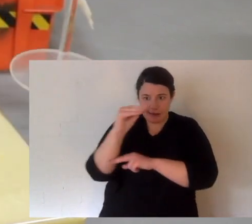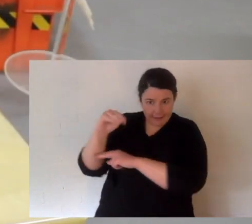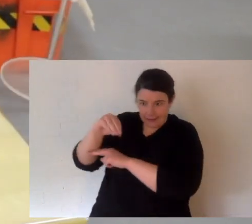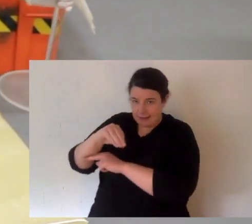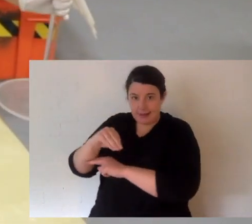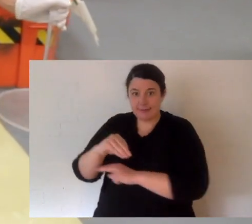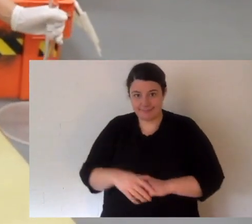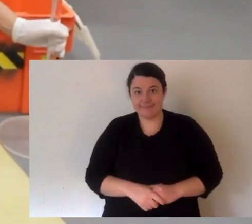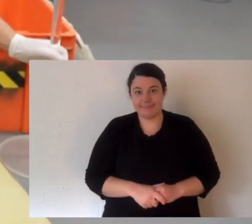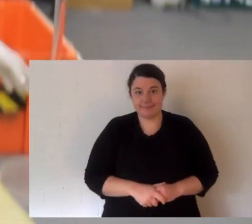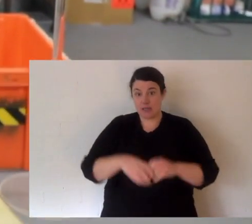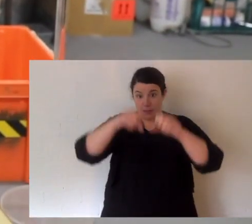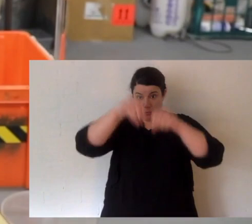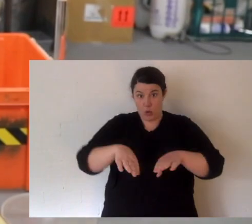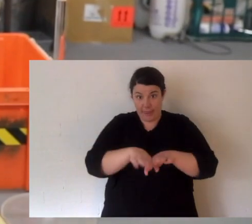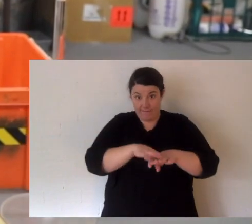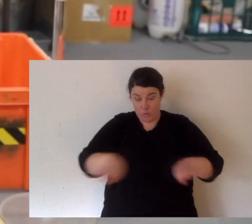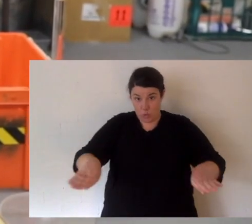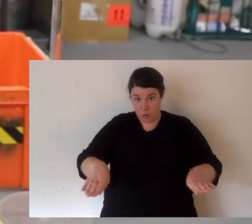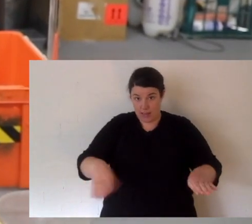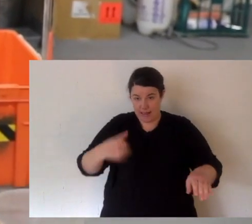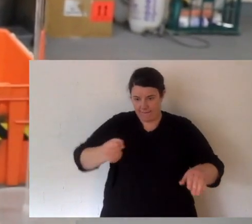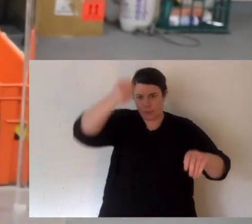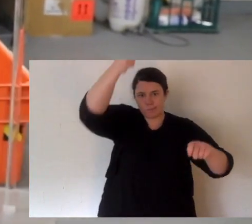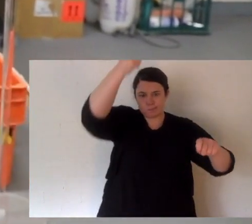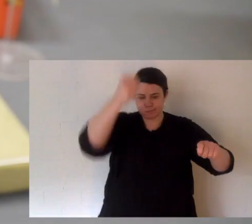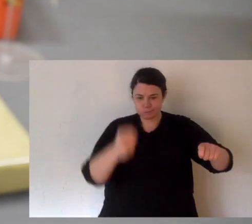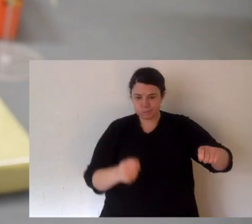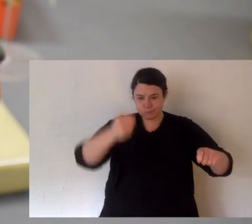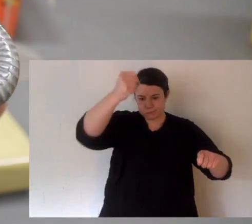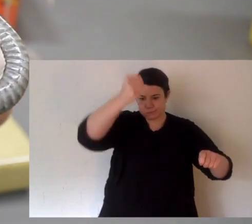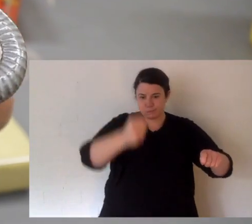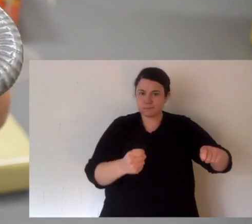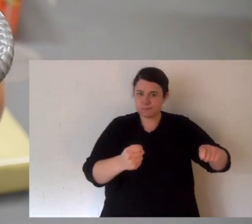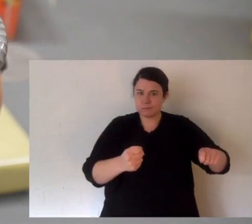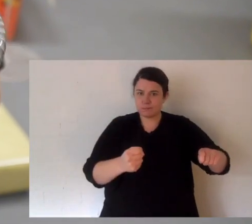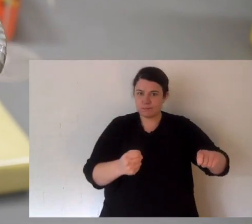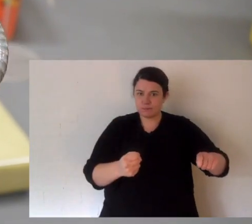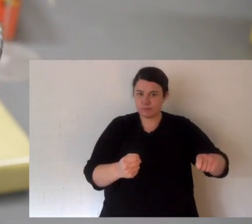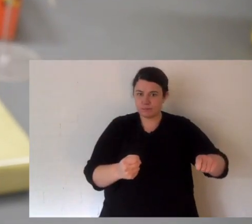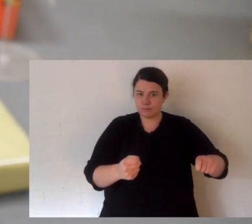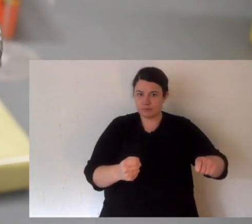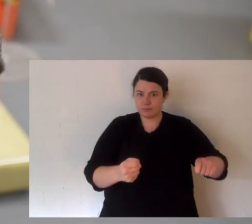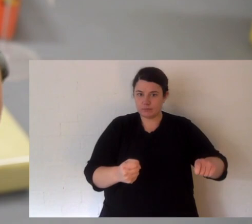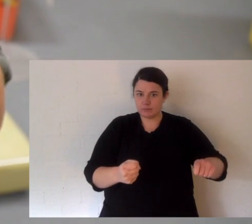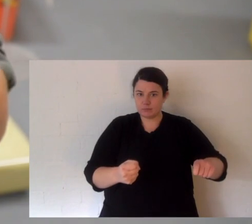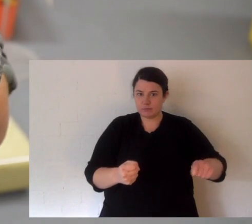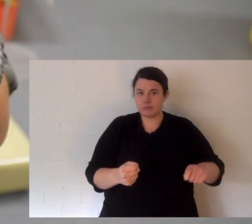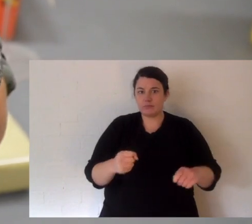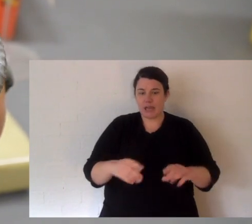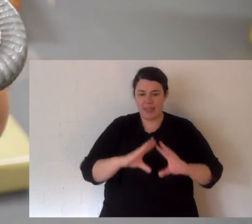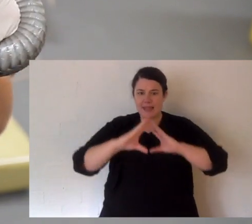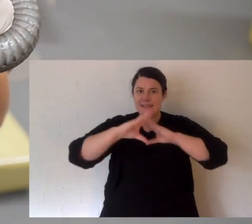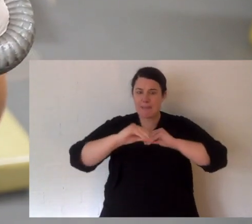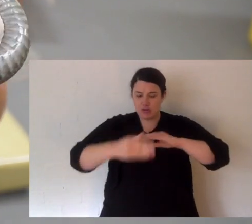Grab the snake. That's the dangerous part over. I've moved a bit closer to the camera so you can see this. So